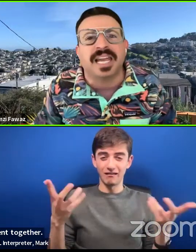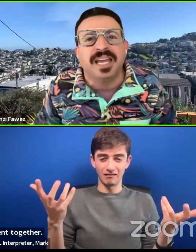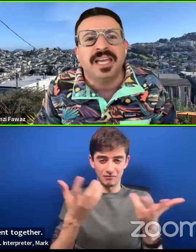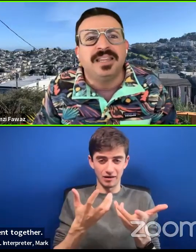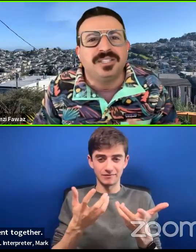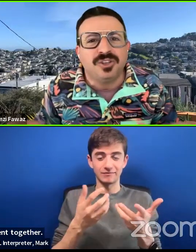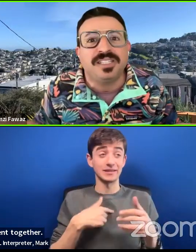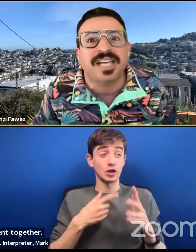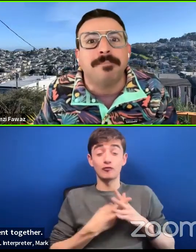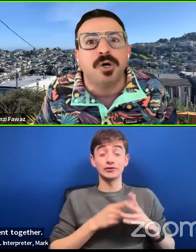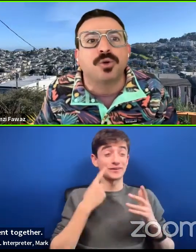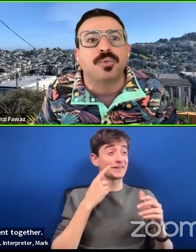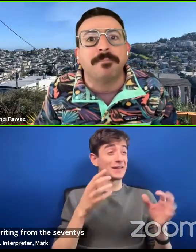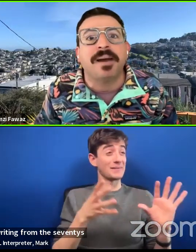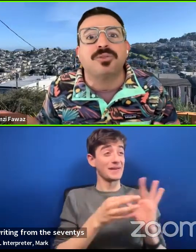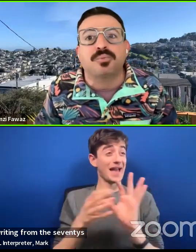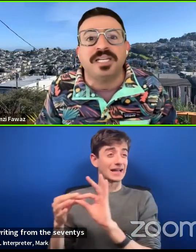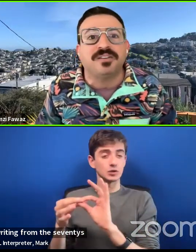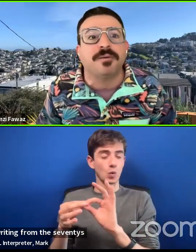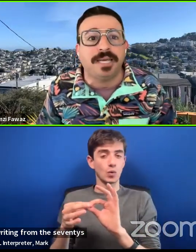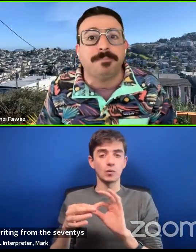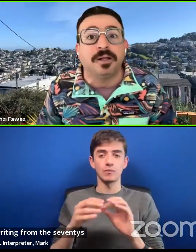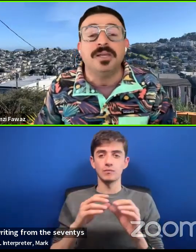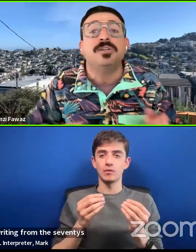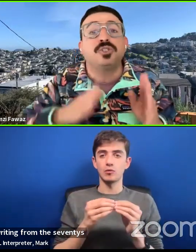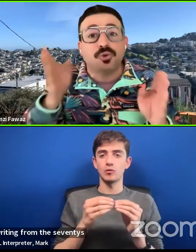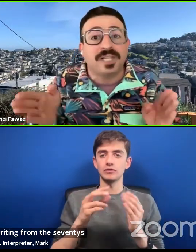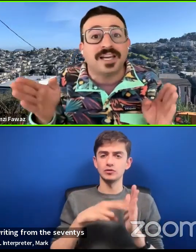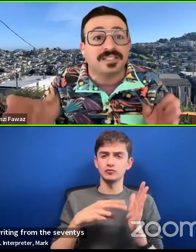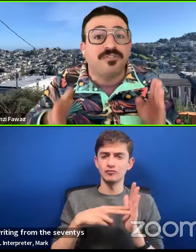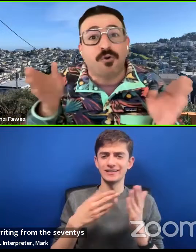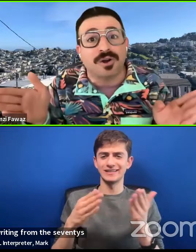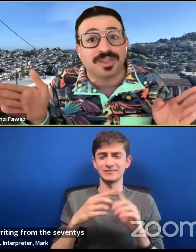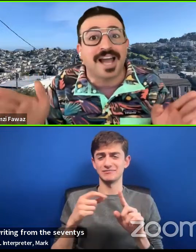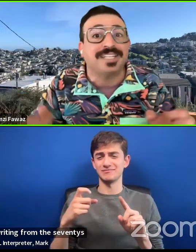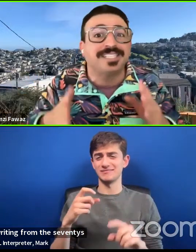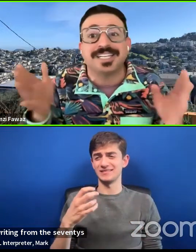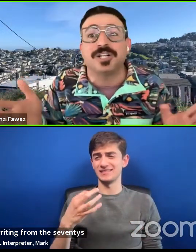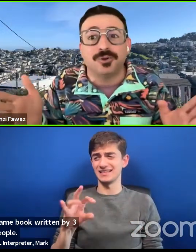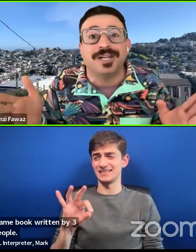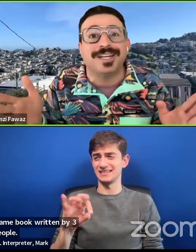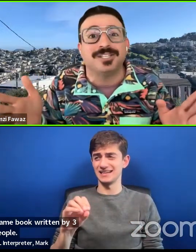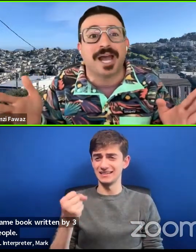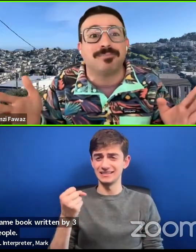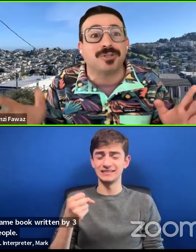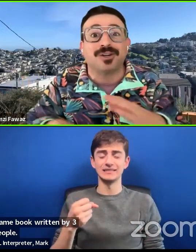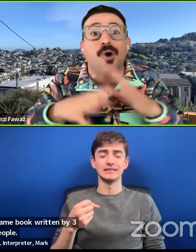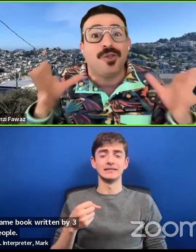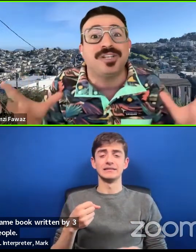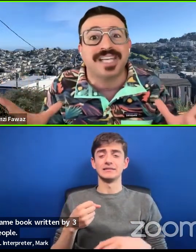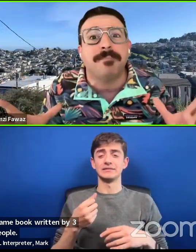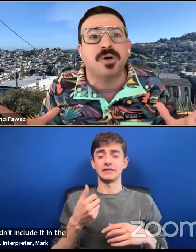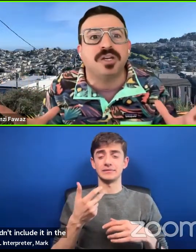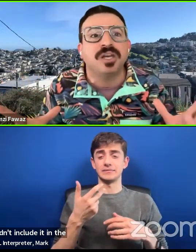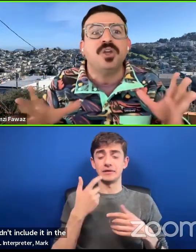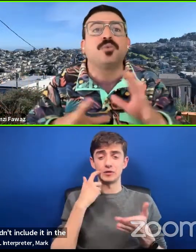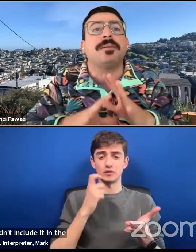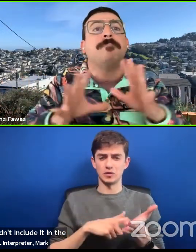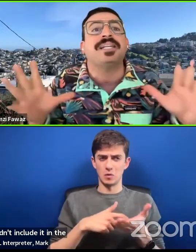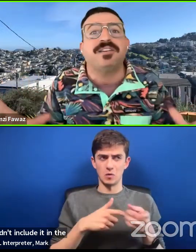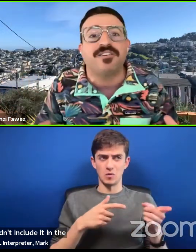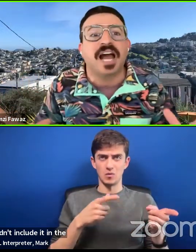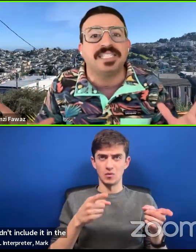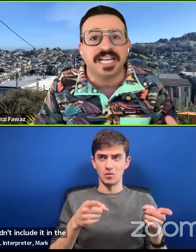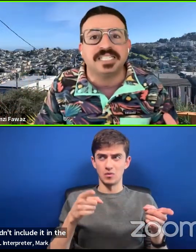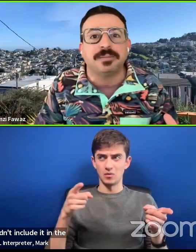70s, and I was like, these are the same book written by three different people. Sula is the fourth. I just didn't include it in the chapter. They're all the same book